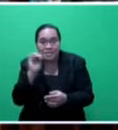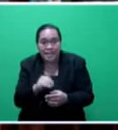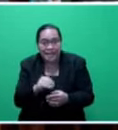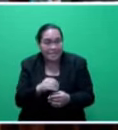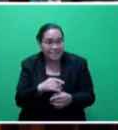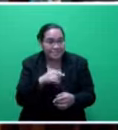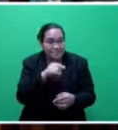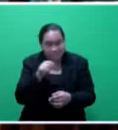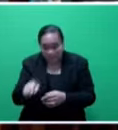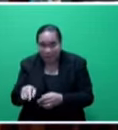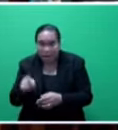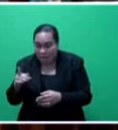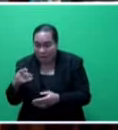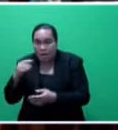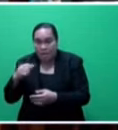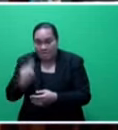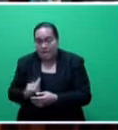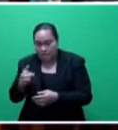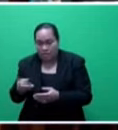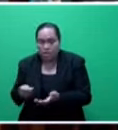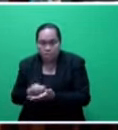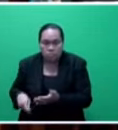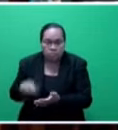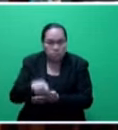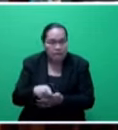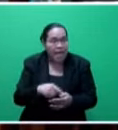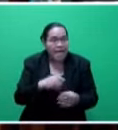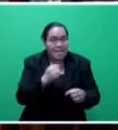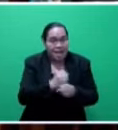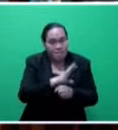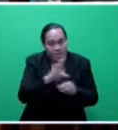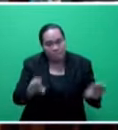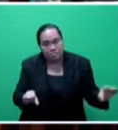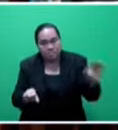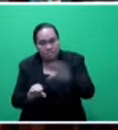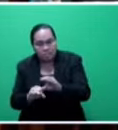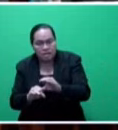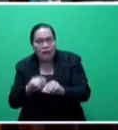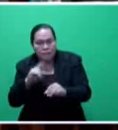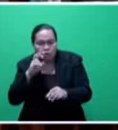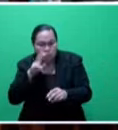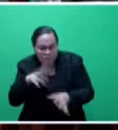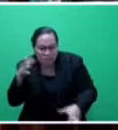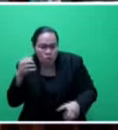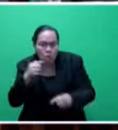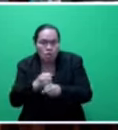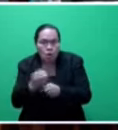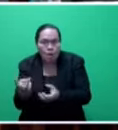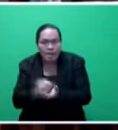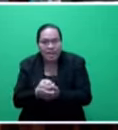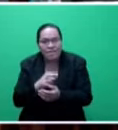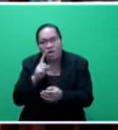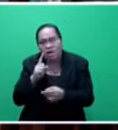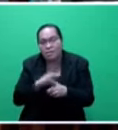of course, the employer's contribution, which goes to the employees. But out of that 5 percent contribution, if you look at the total salaries and wages of about